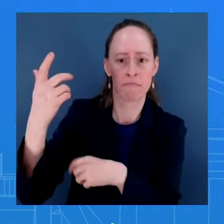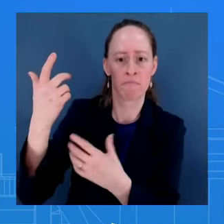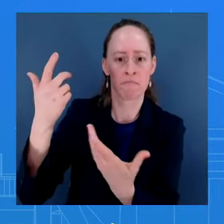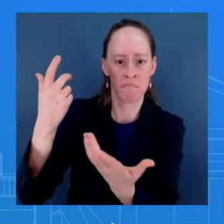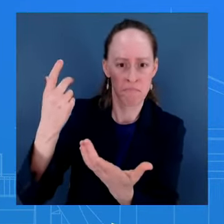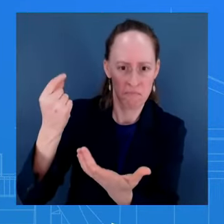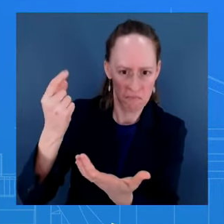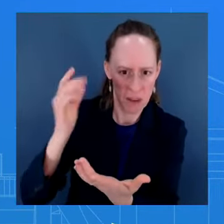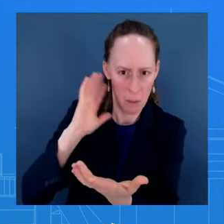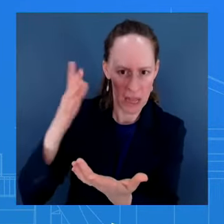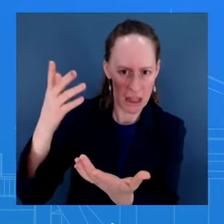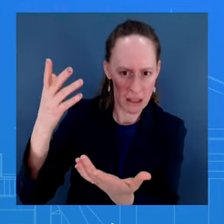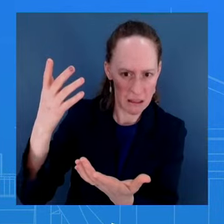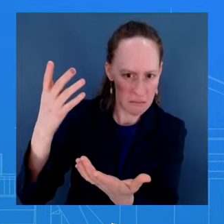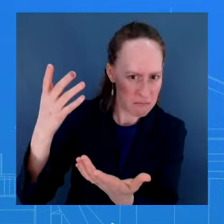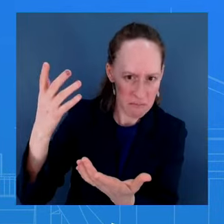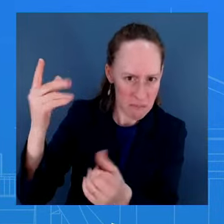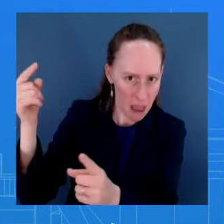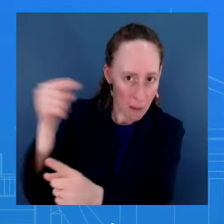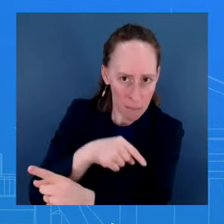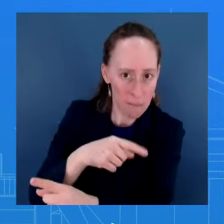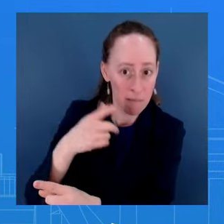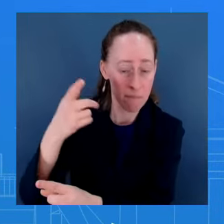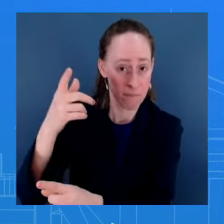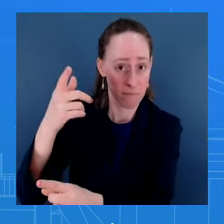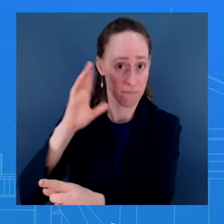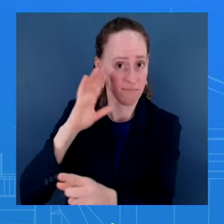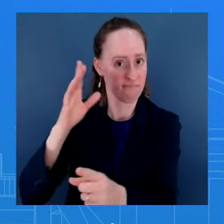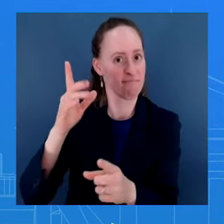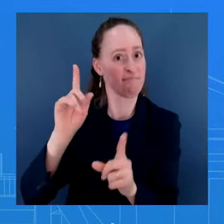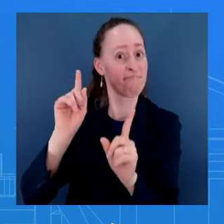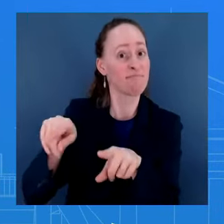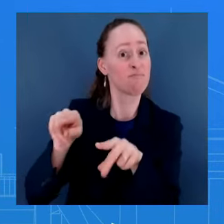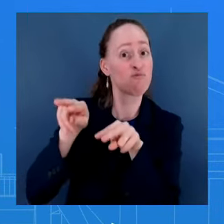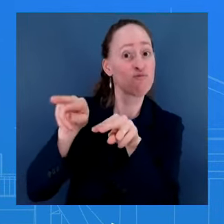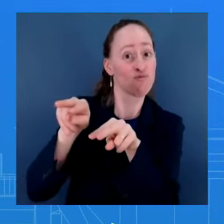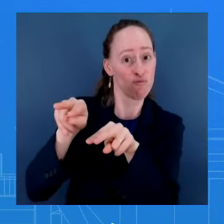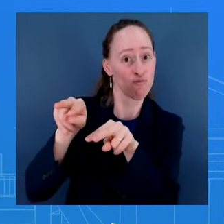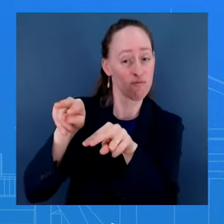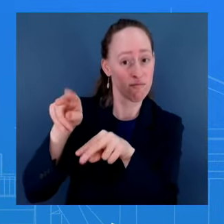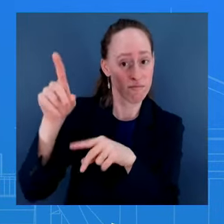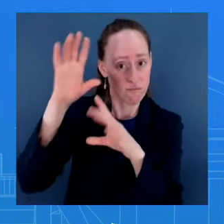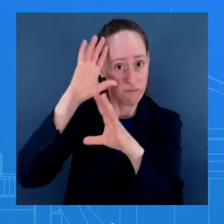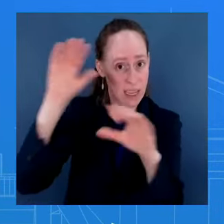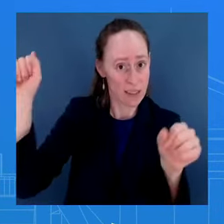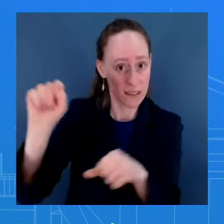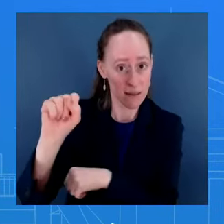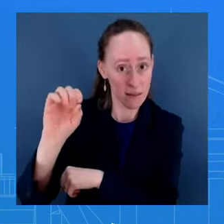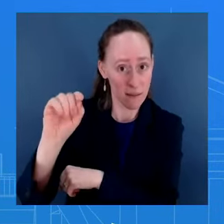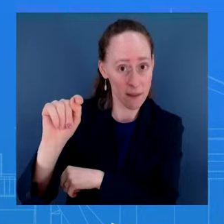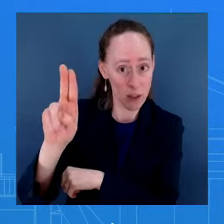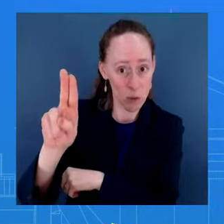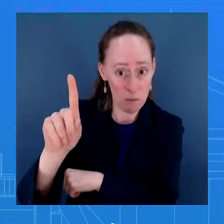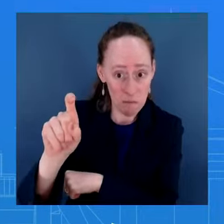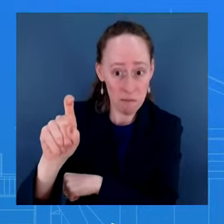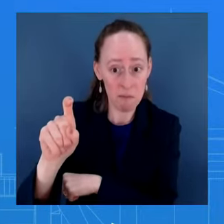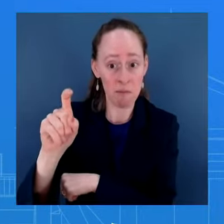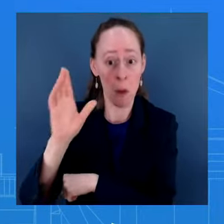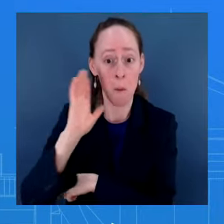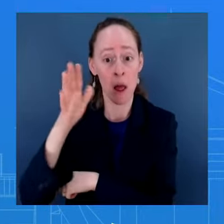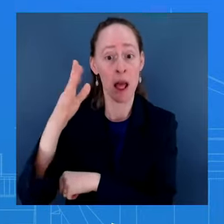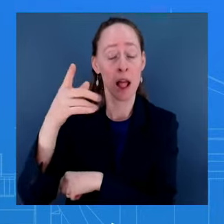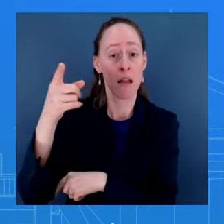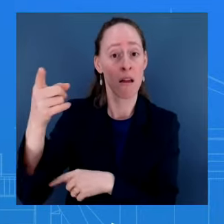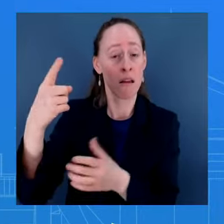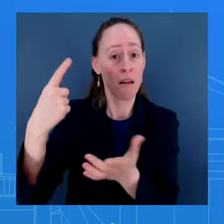speak ahead of the speech, but will he talk about Ukraine and the success of the administration bringing Finland and Sweden